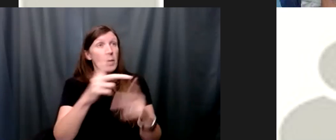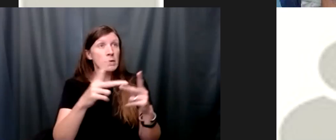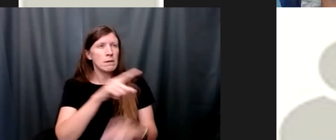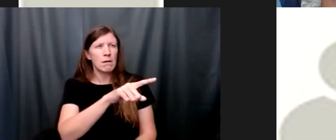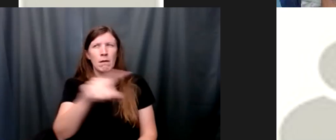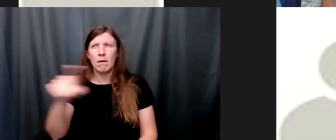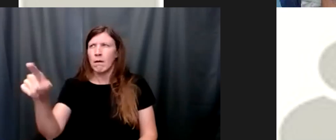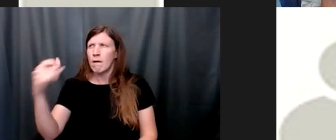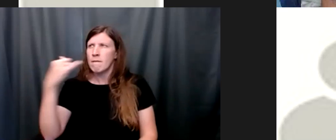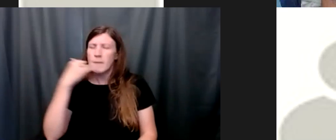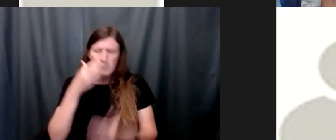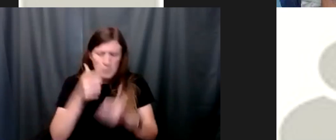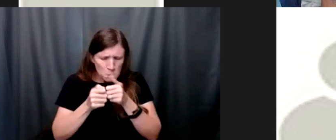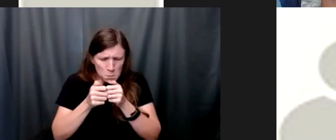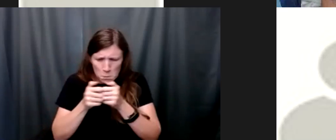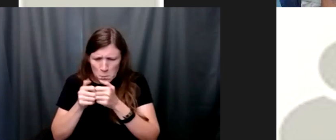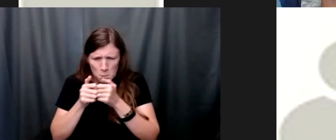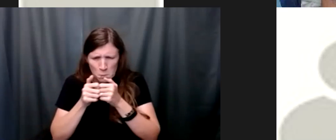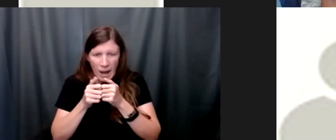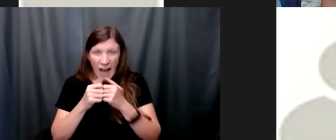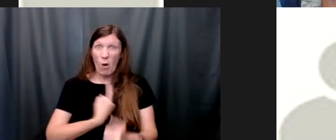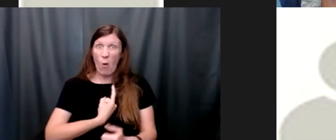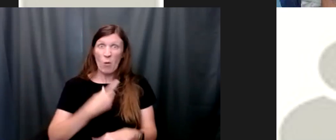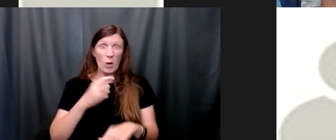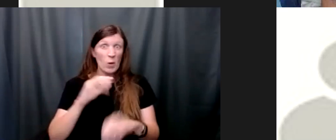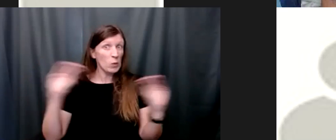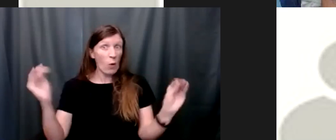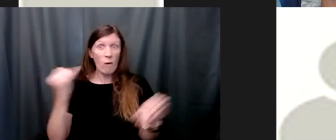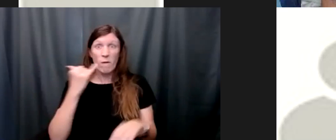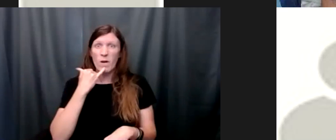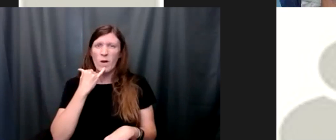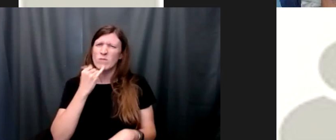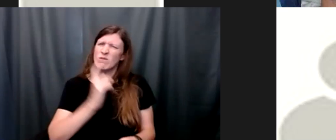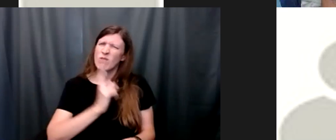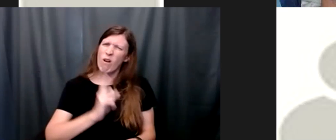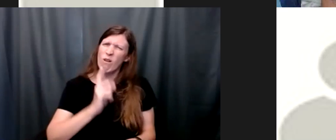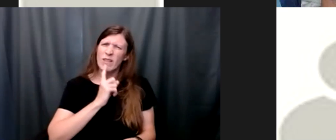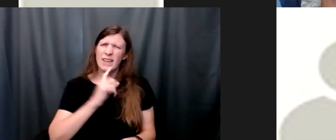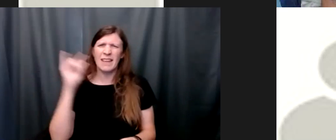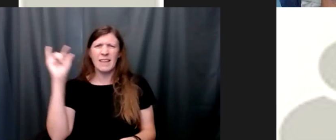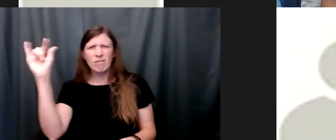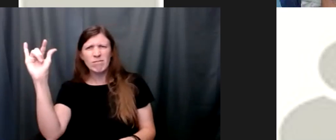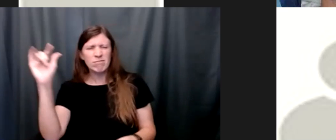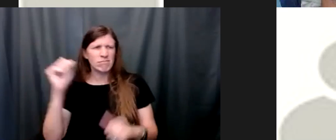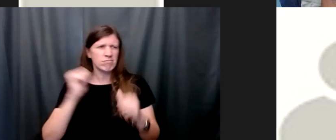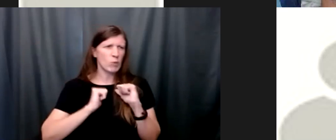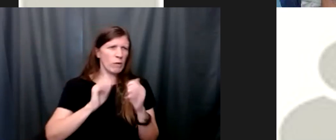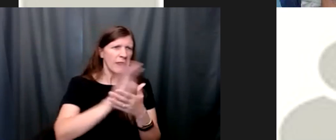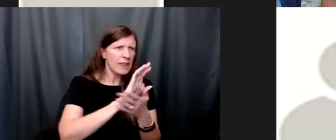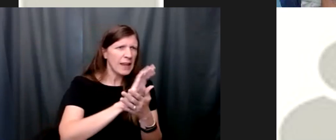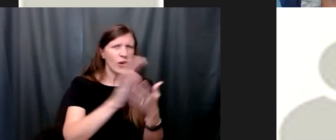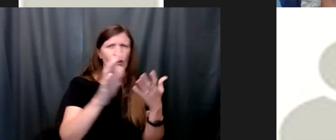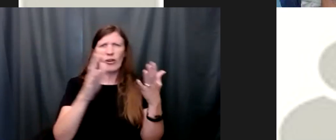was incredibly lonely at the mall or at the movie theater or at the airport but even worse